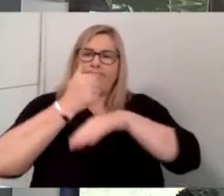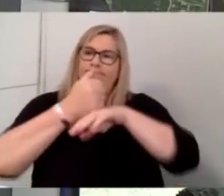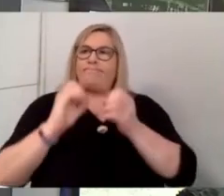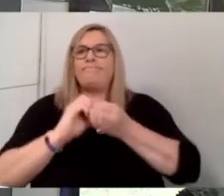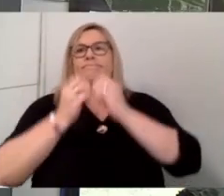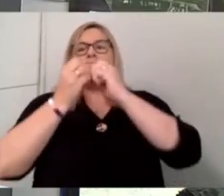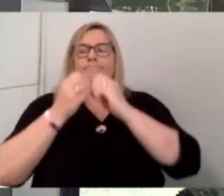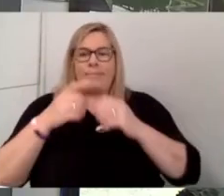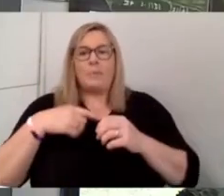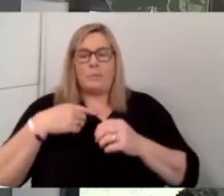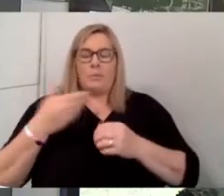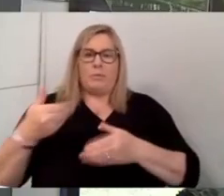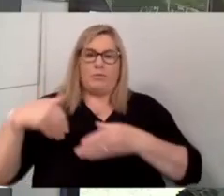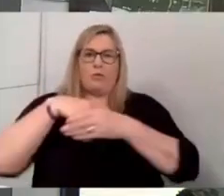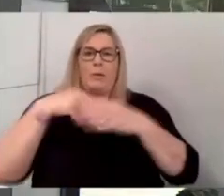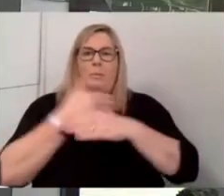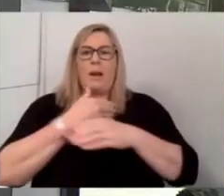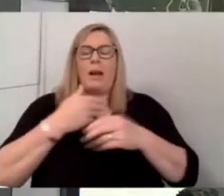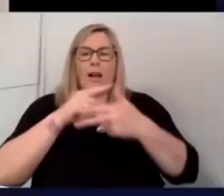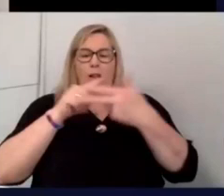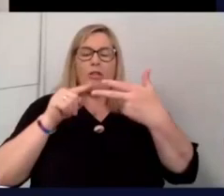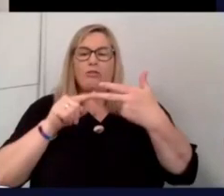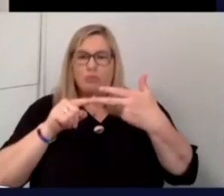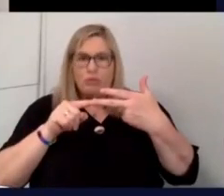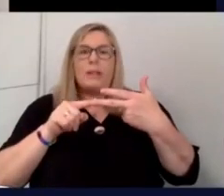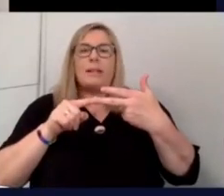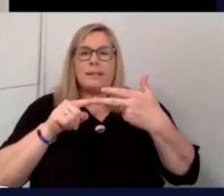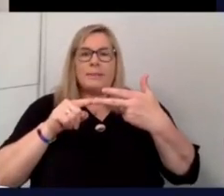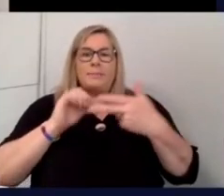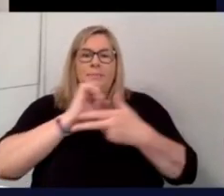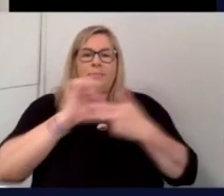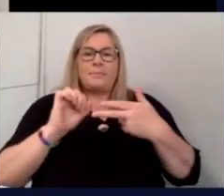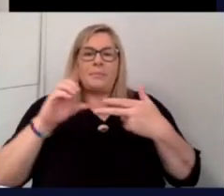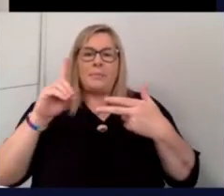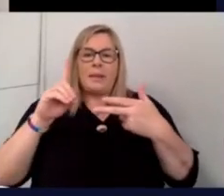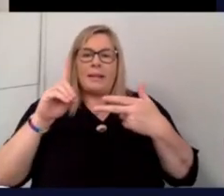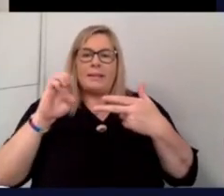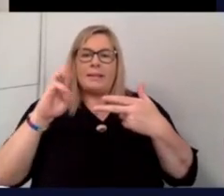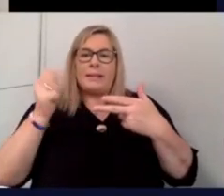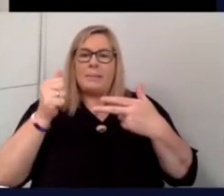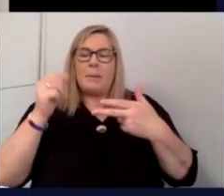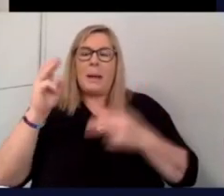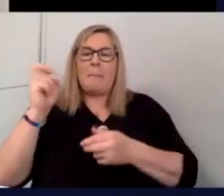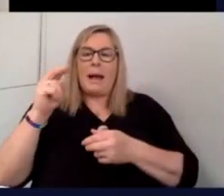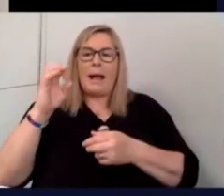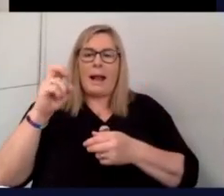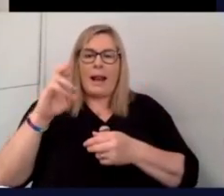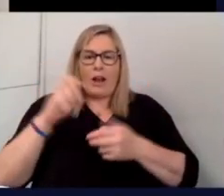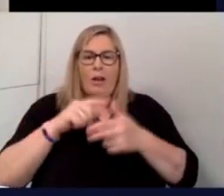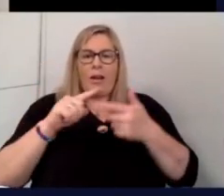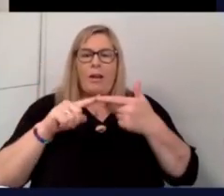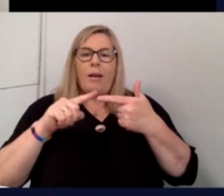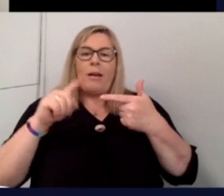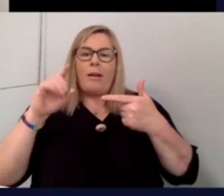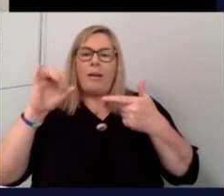these next generation entrepreneurs. We have Deepa Manclair, founder and chief executive of Neon. We have Sean O'Connor, co-founder of Statsports,